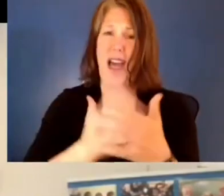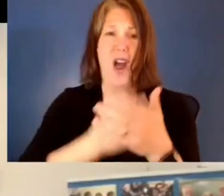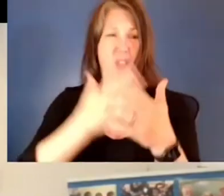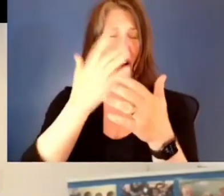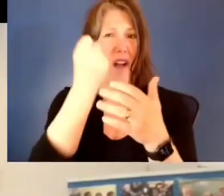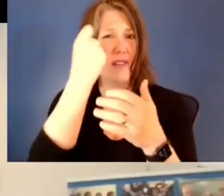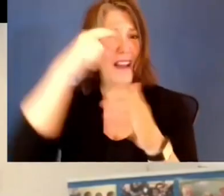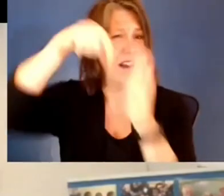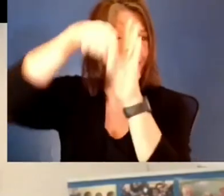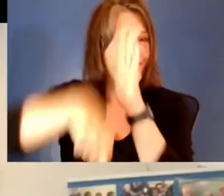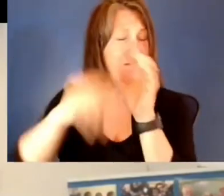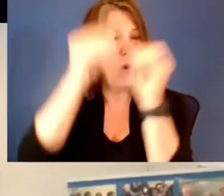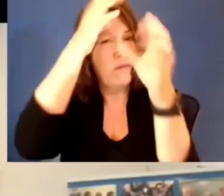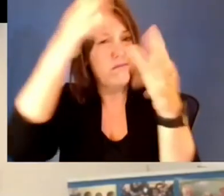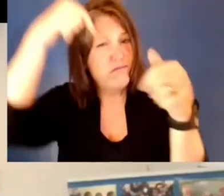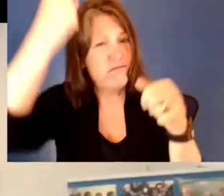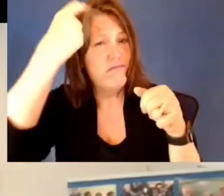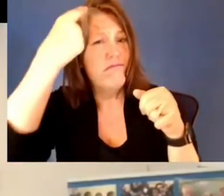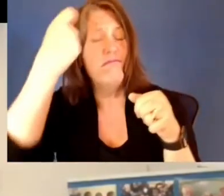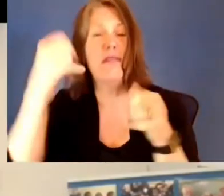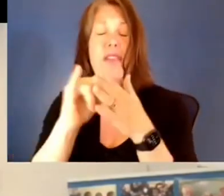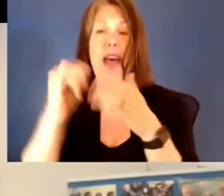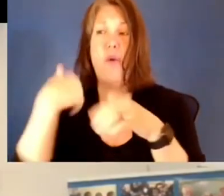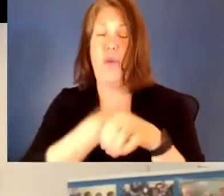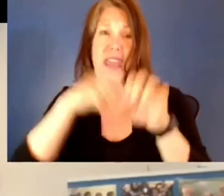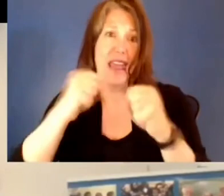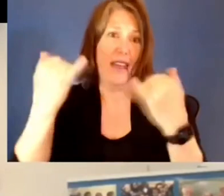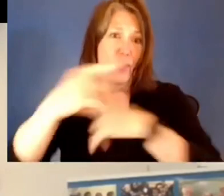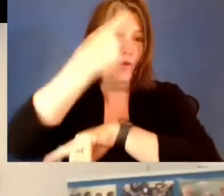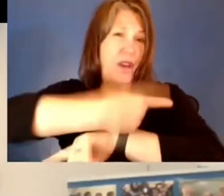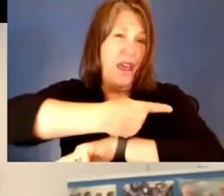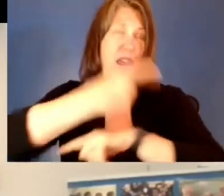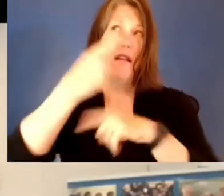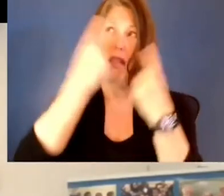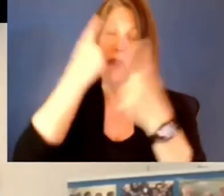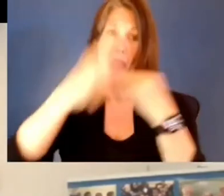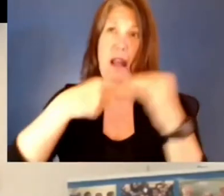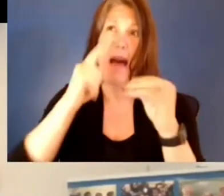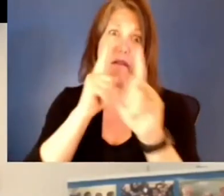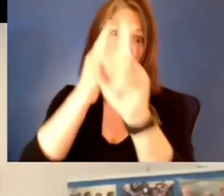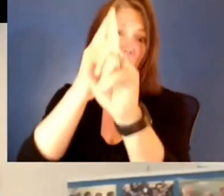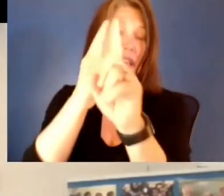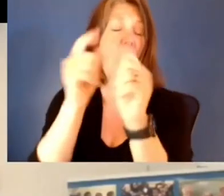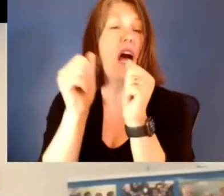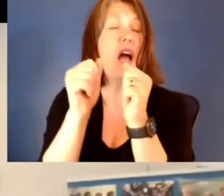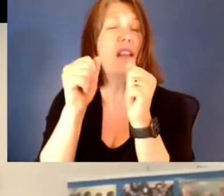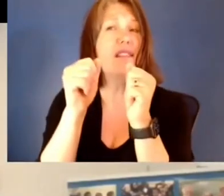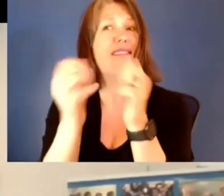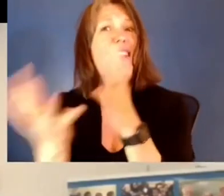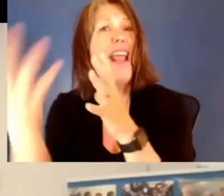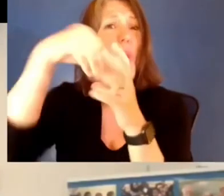things that we today are thinking about and focusing on within the broader context of the pandemic